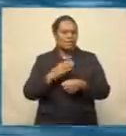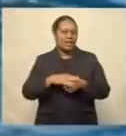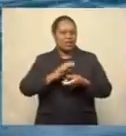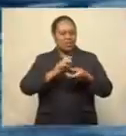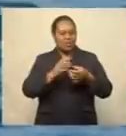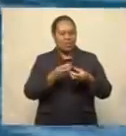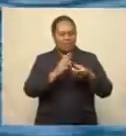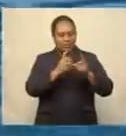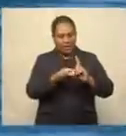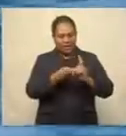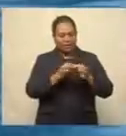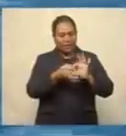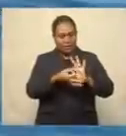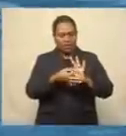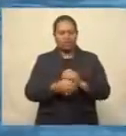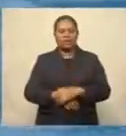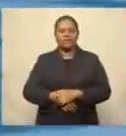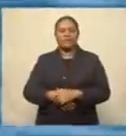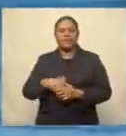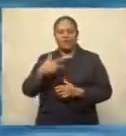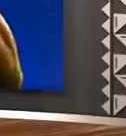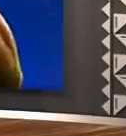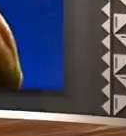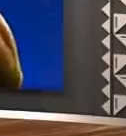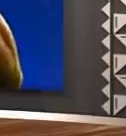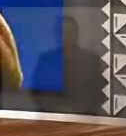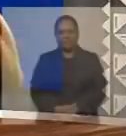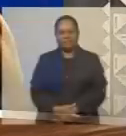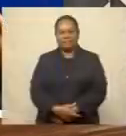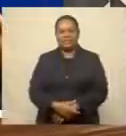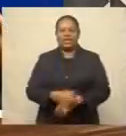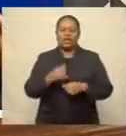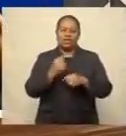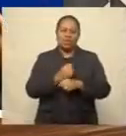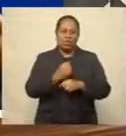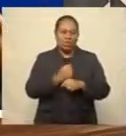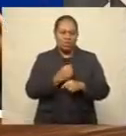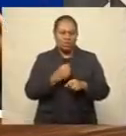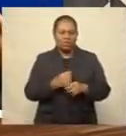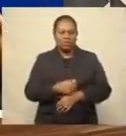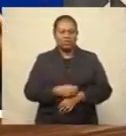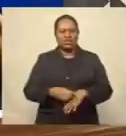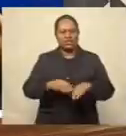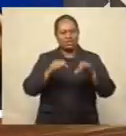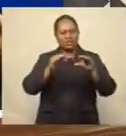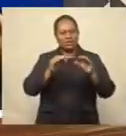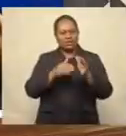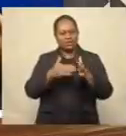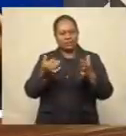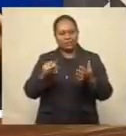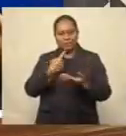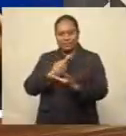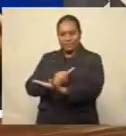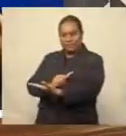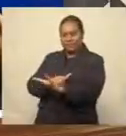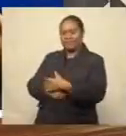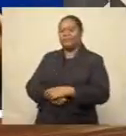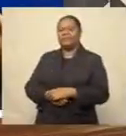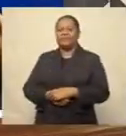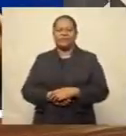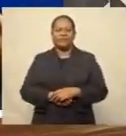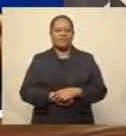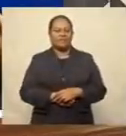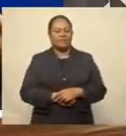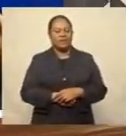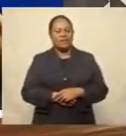will be leaving for Tokyo, Japan on the 8th of July. Though coaching is still on the agenda for Fiji football sensation Roy Krishna,